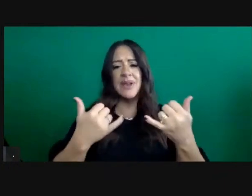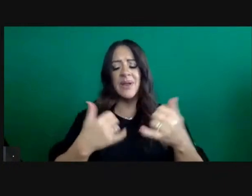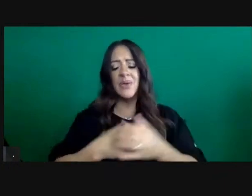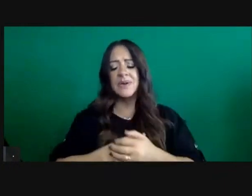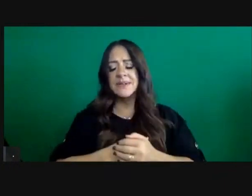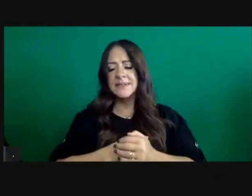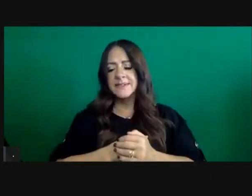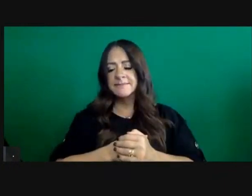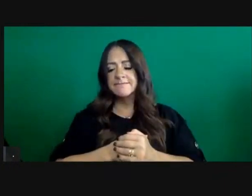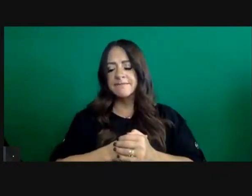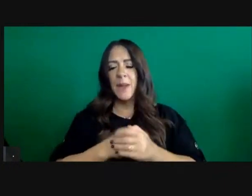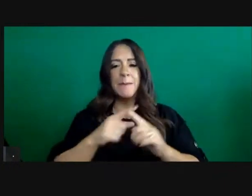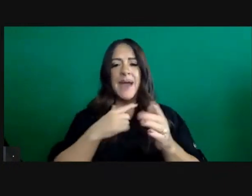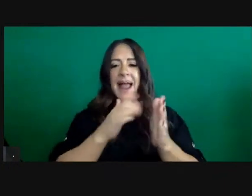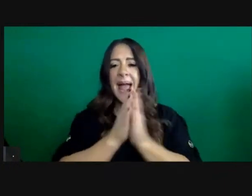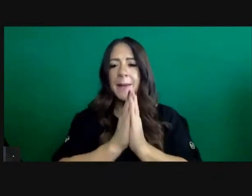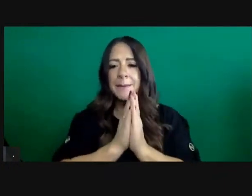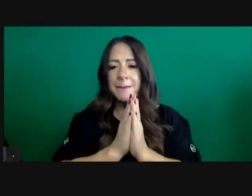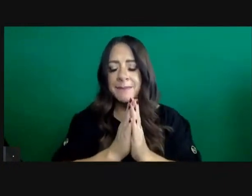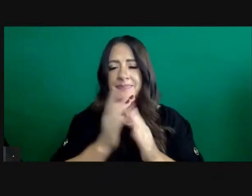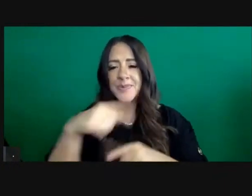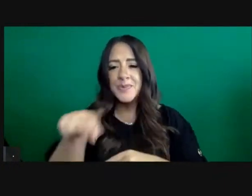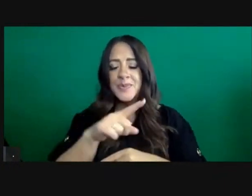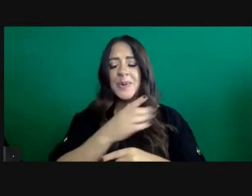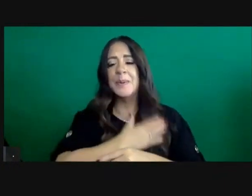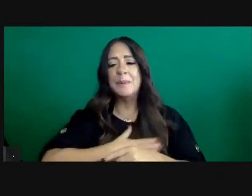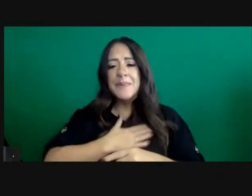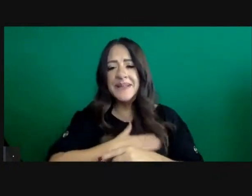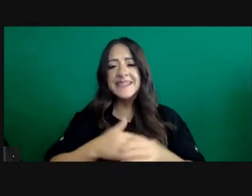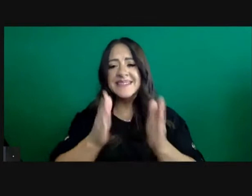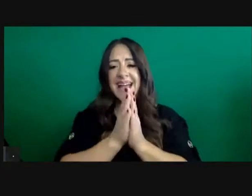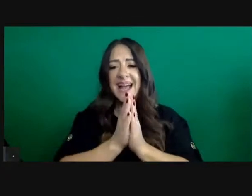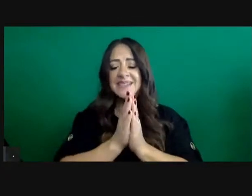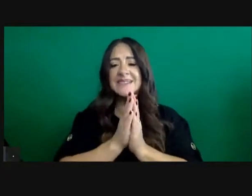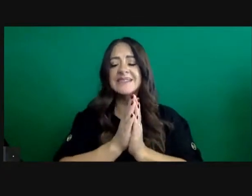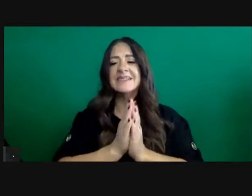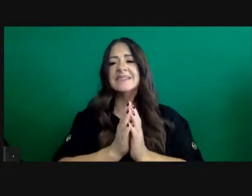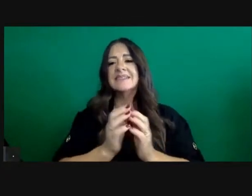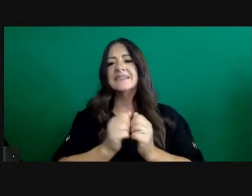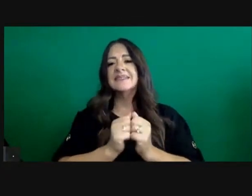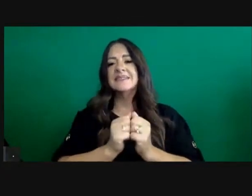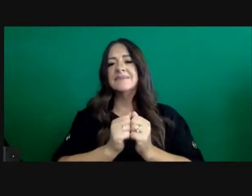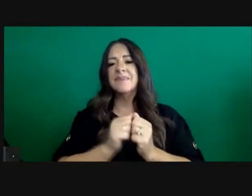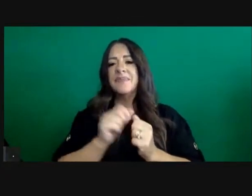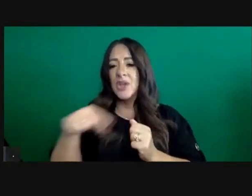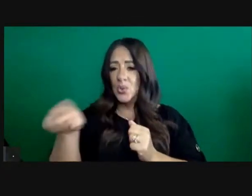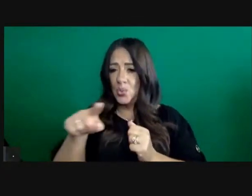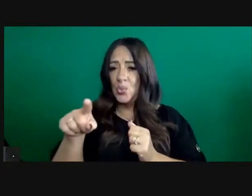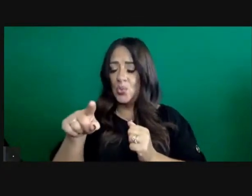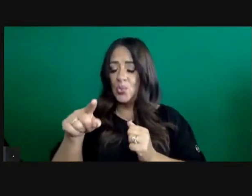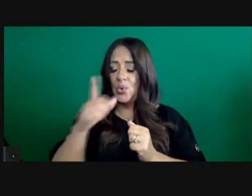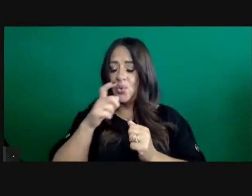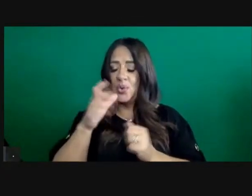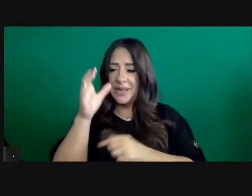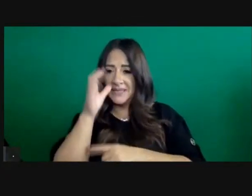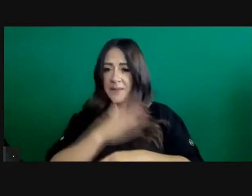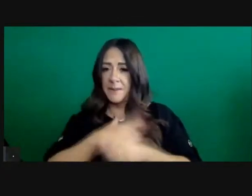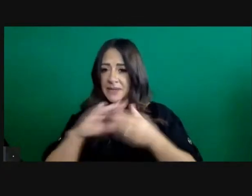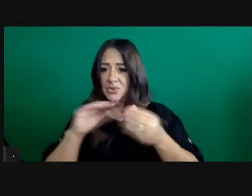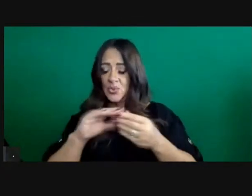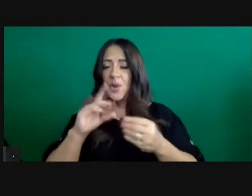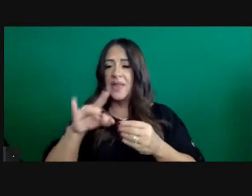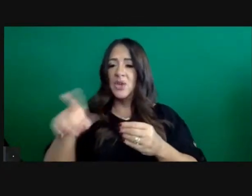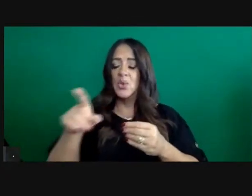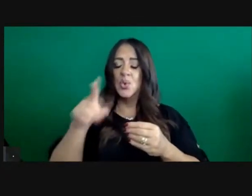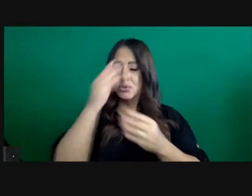plead with each of you, ask you in your reporting and your articulation of the story that you